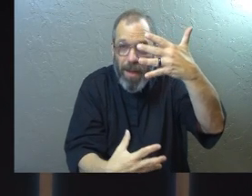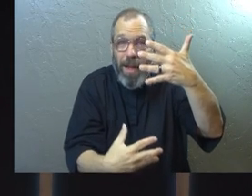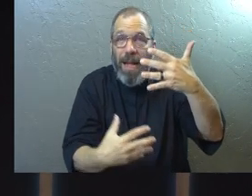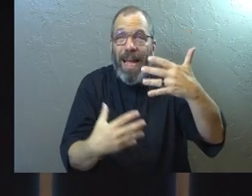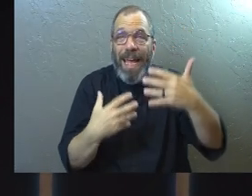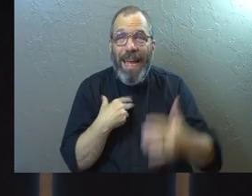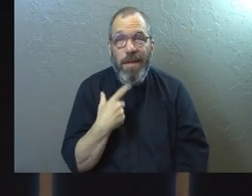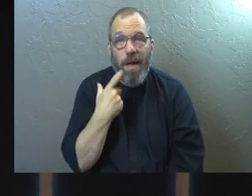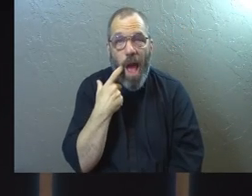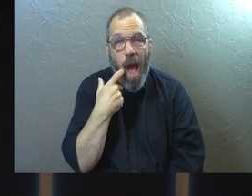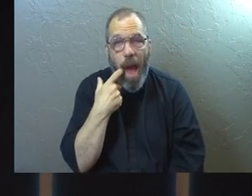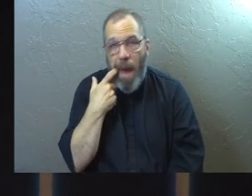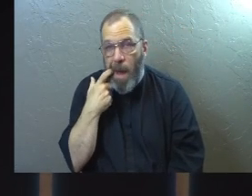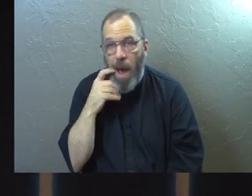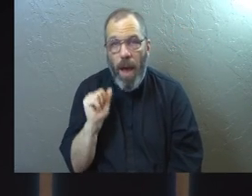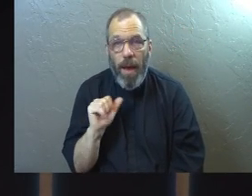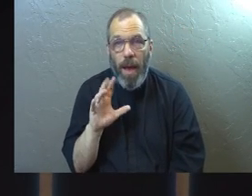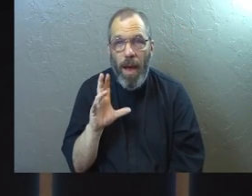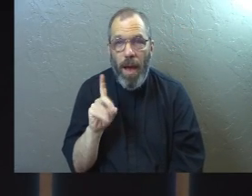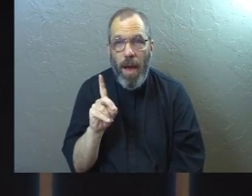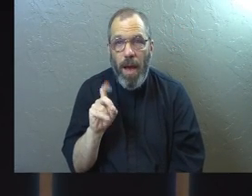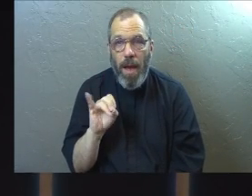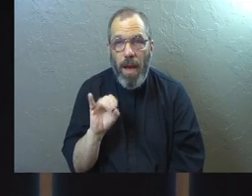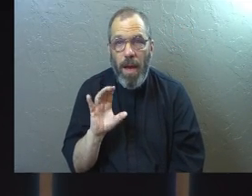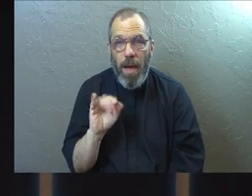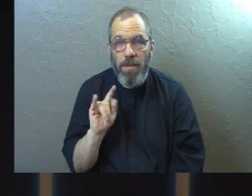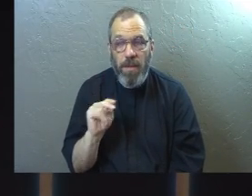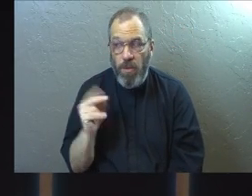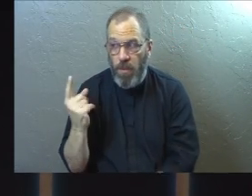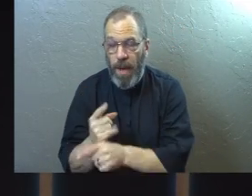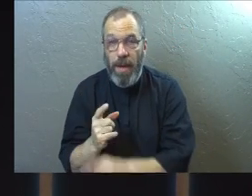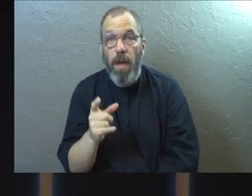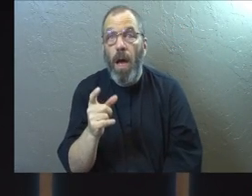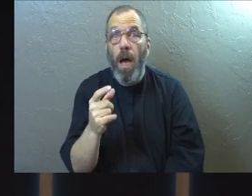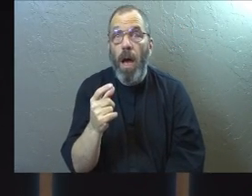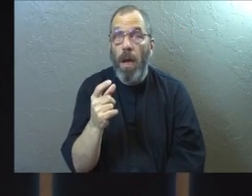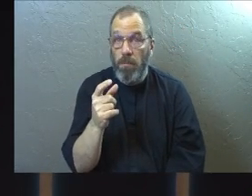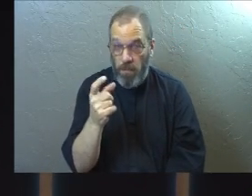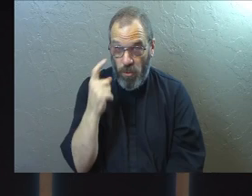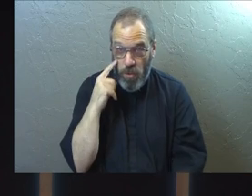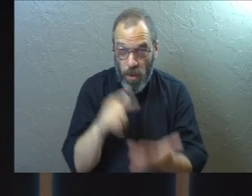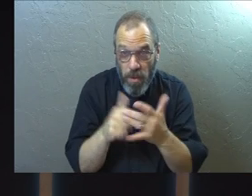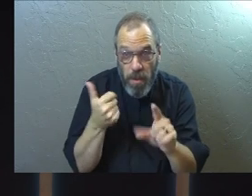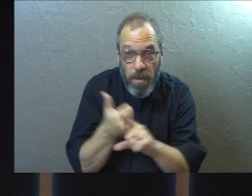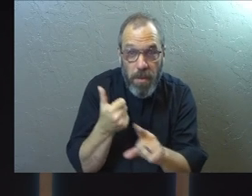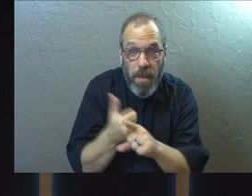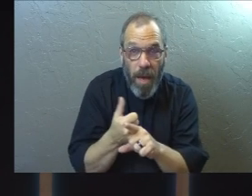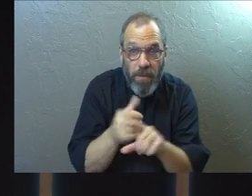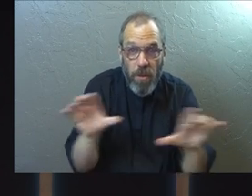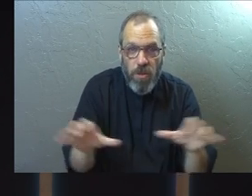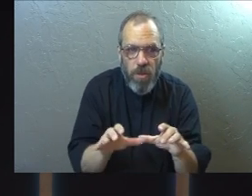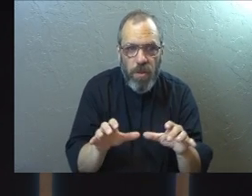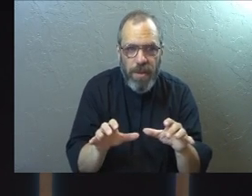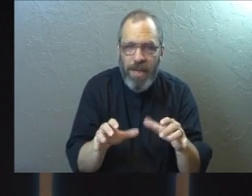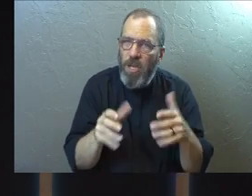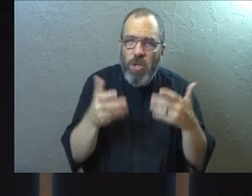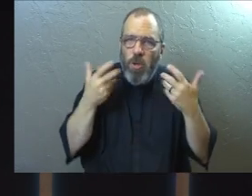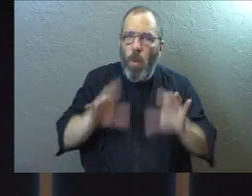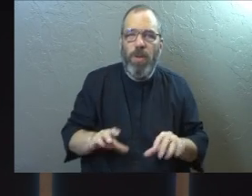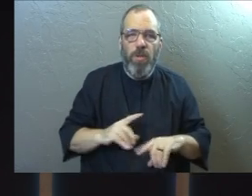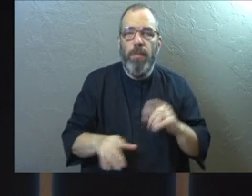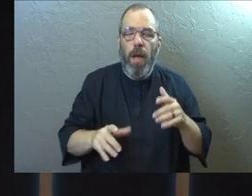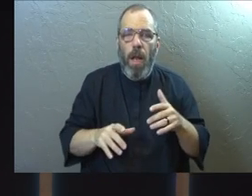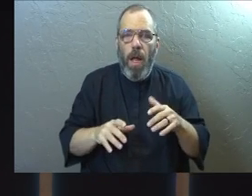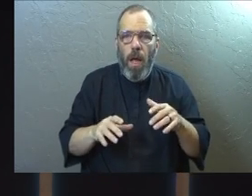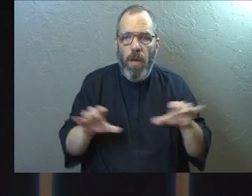all have an addictive component, don't they? Aren't you always finding yourself, because I am, aren't you always finding yourself doing things that you don't want to do?